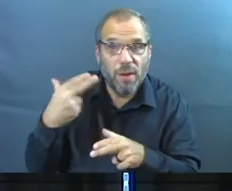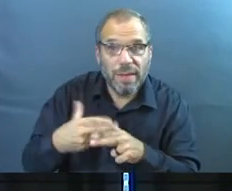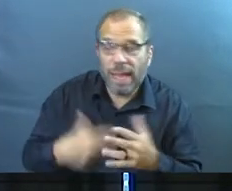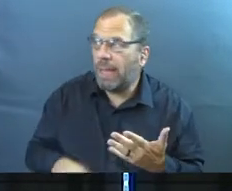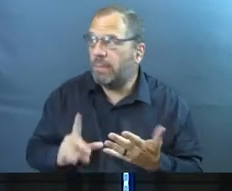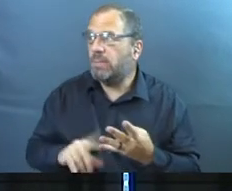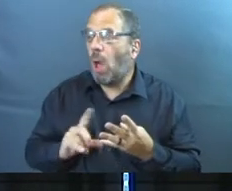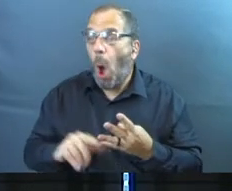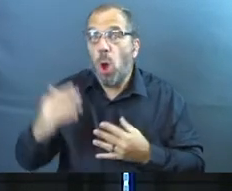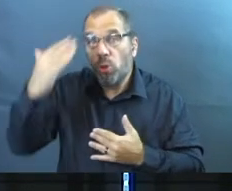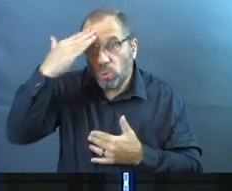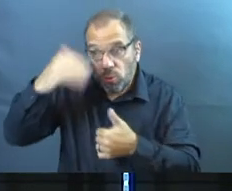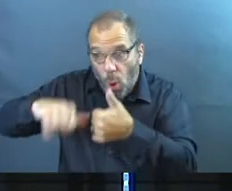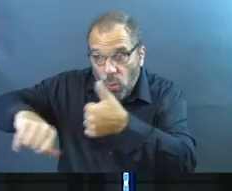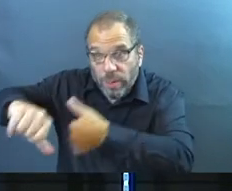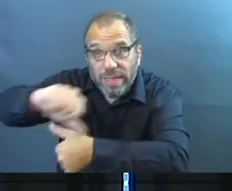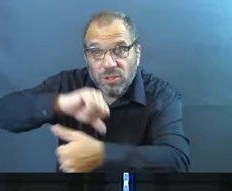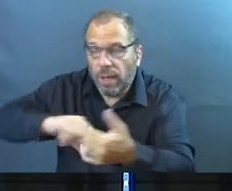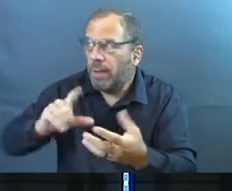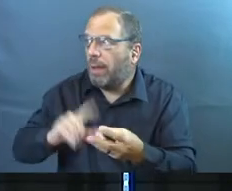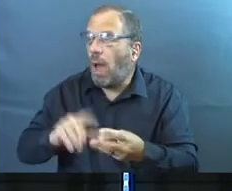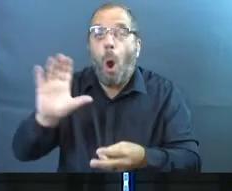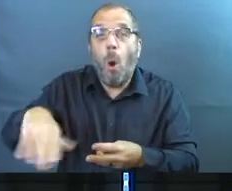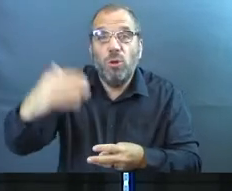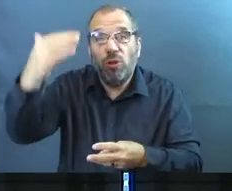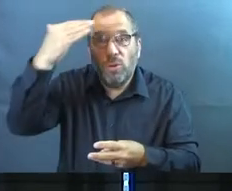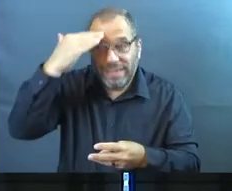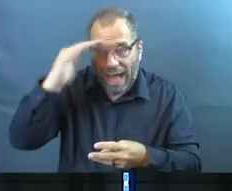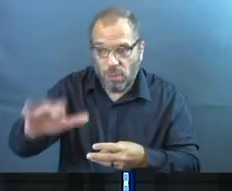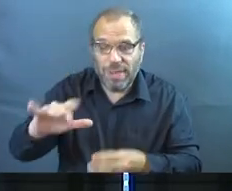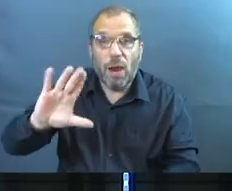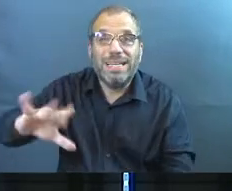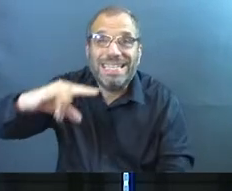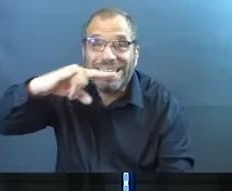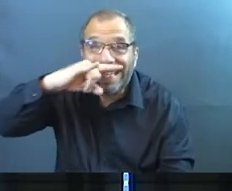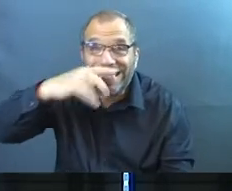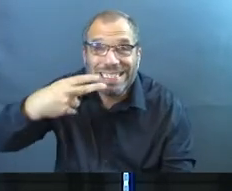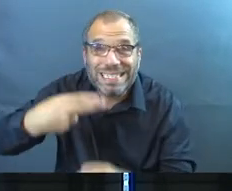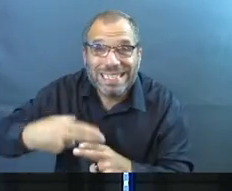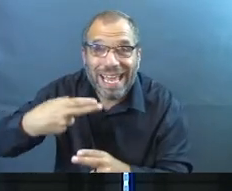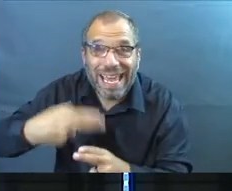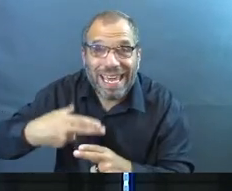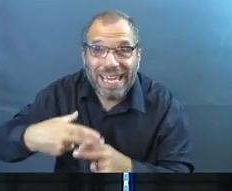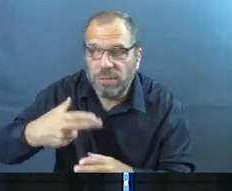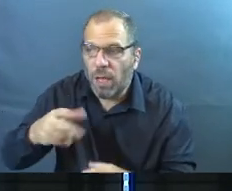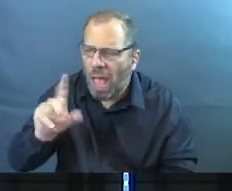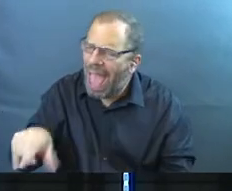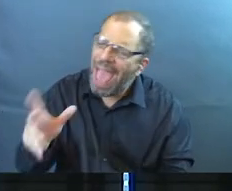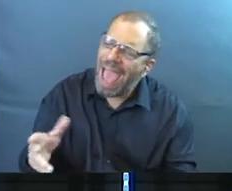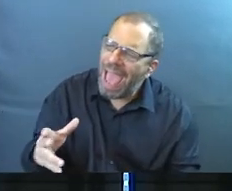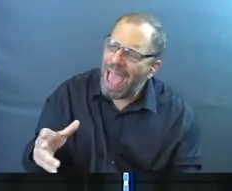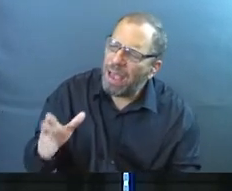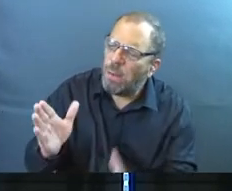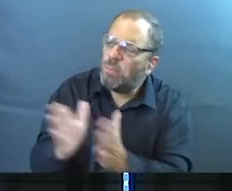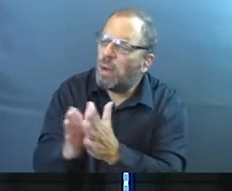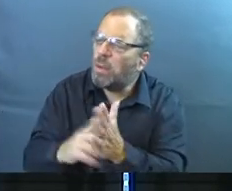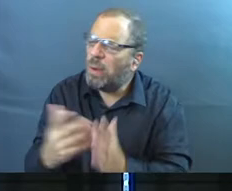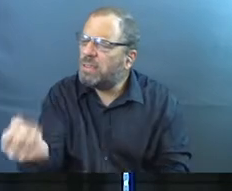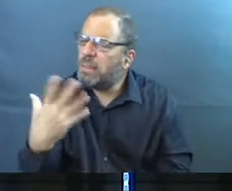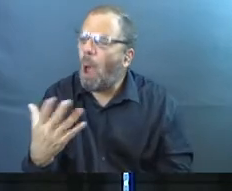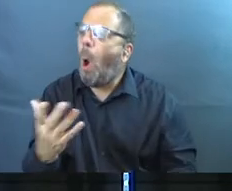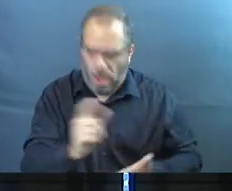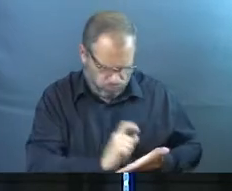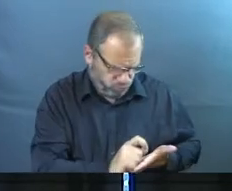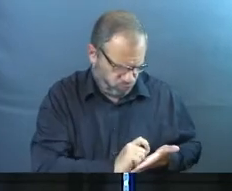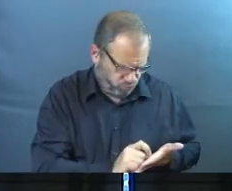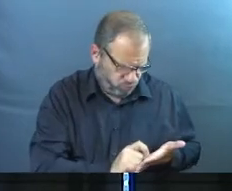You're going to start to get to know each other. You're going to start to get to know each other's kids. You're going to start to ask each other what your prayer requests are.